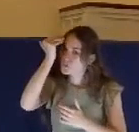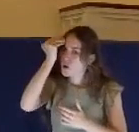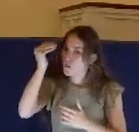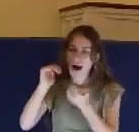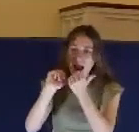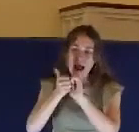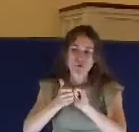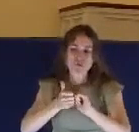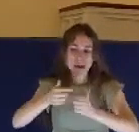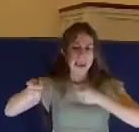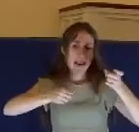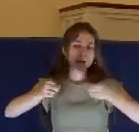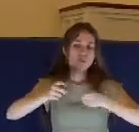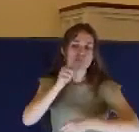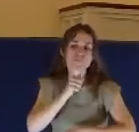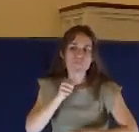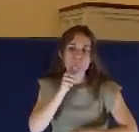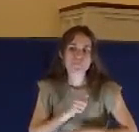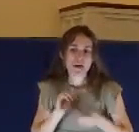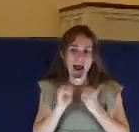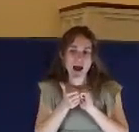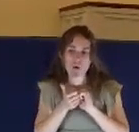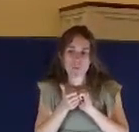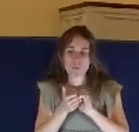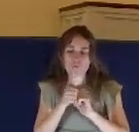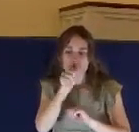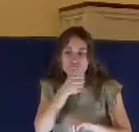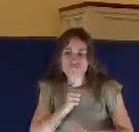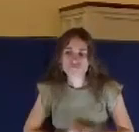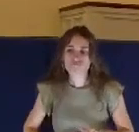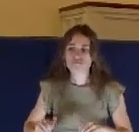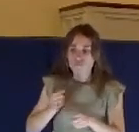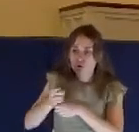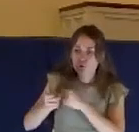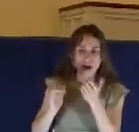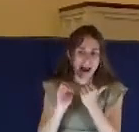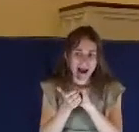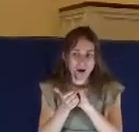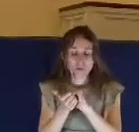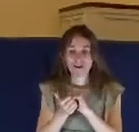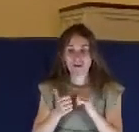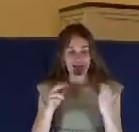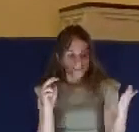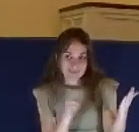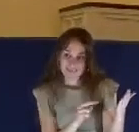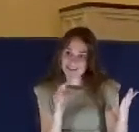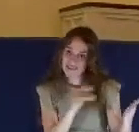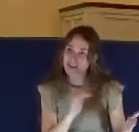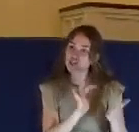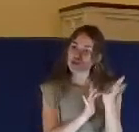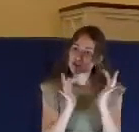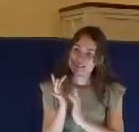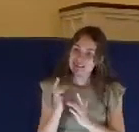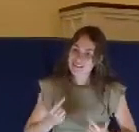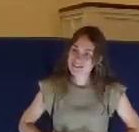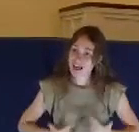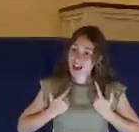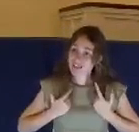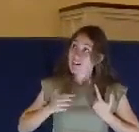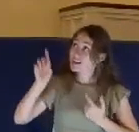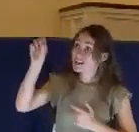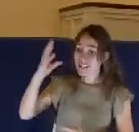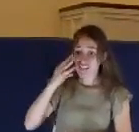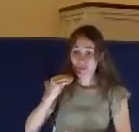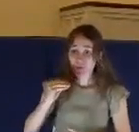You want to know how to face that sort of thing in our world today? Then look at Jesus. In fact, you were called as believers